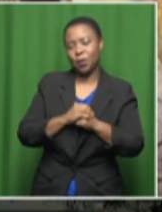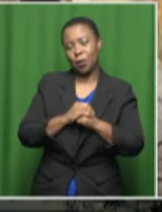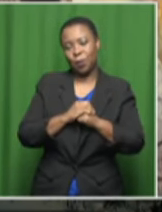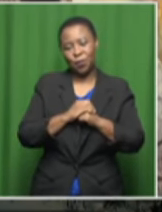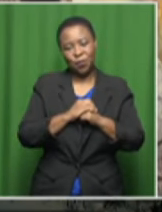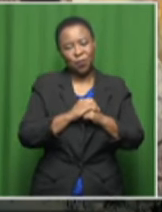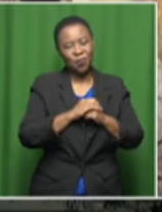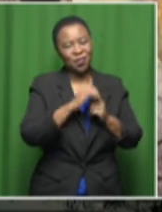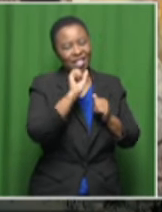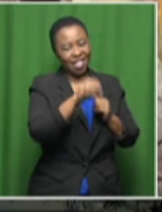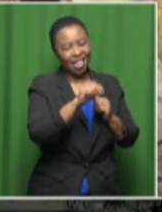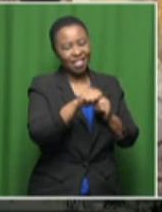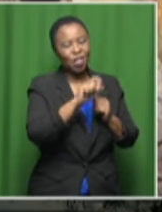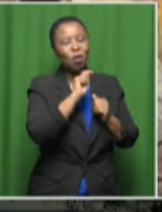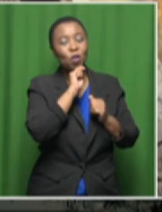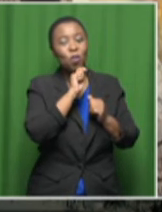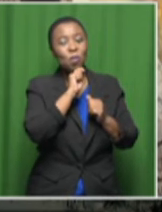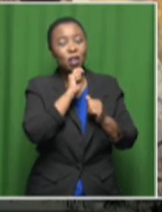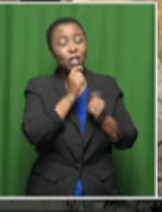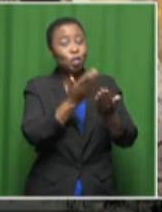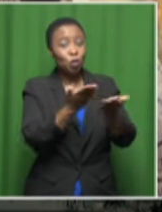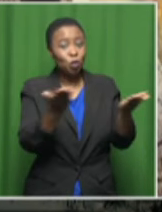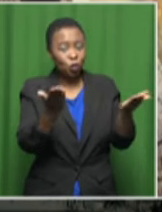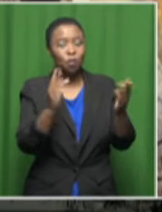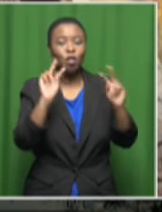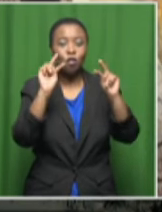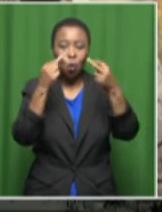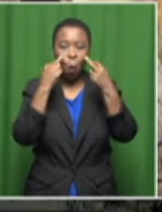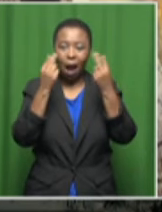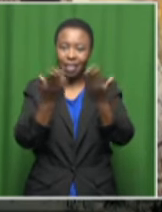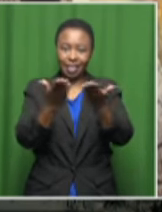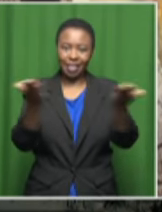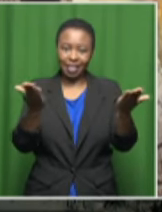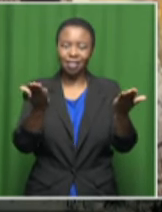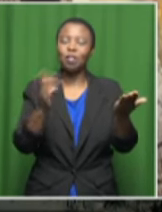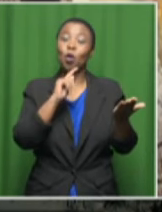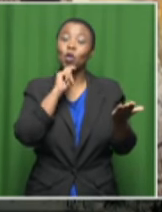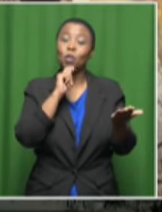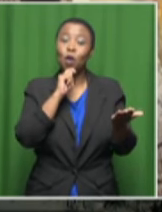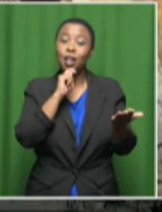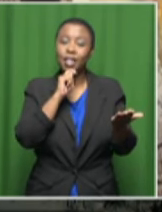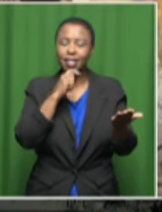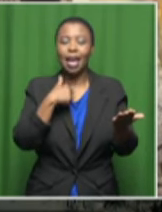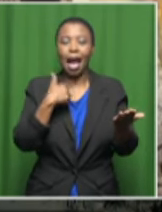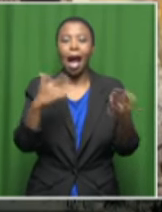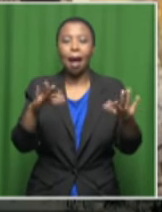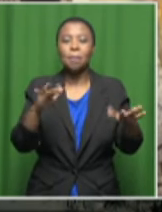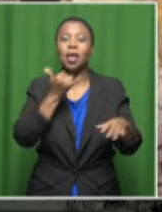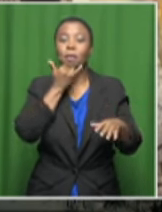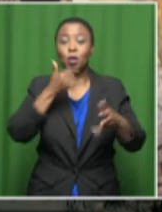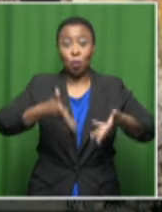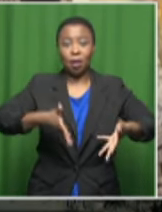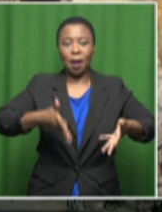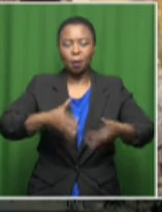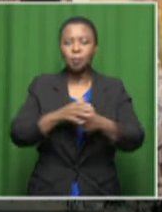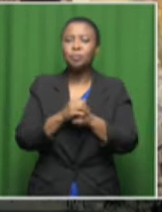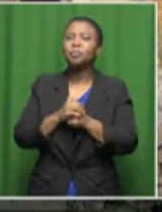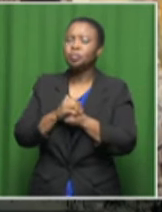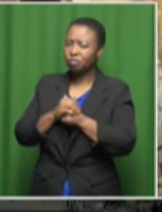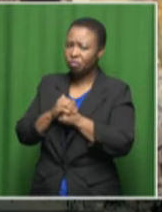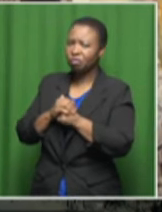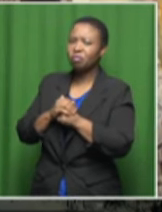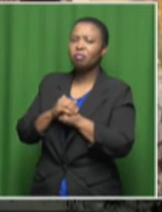Yeah, good morning to you and good morning to the viewers. I'm pleased to be here. Advocate Nsebeza,